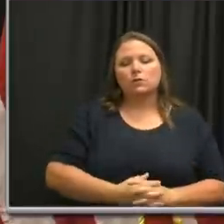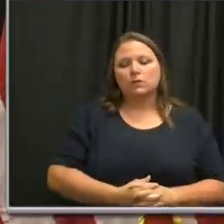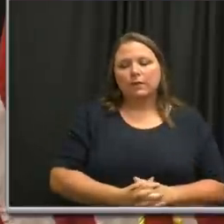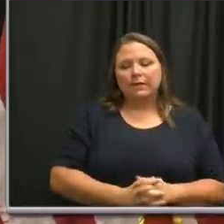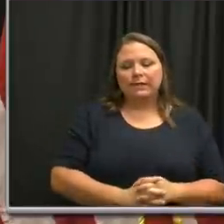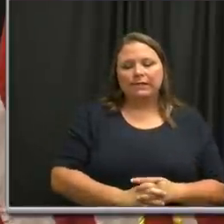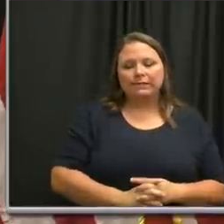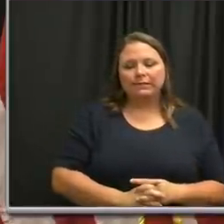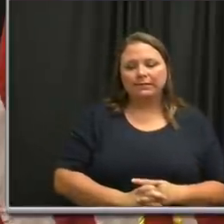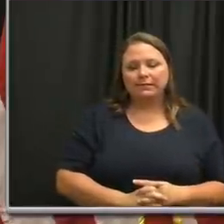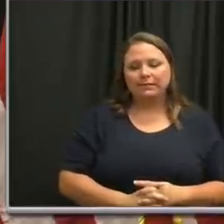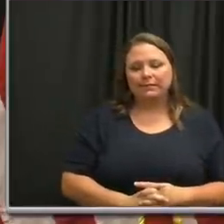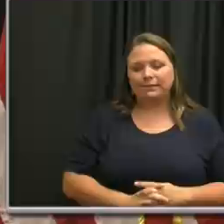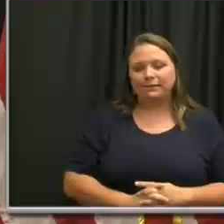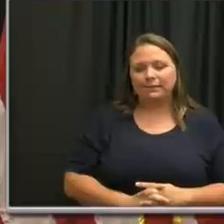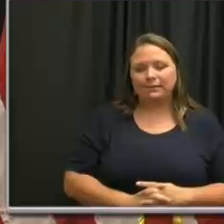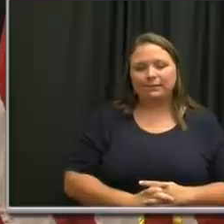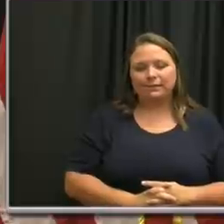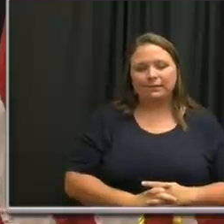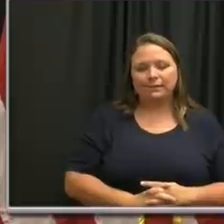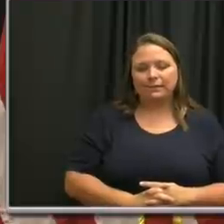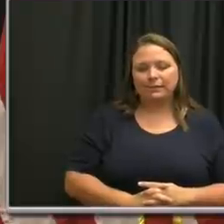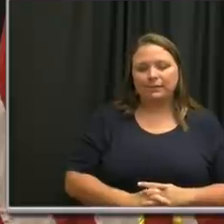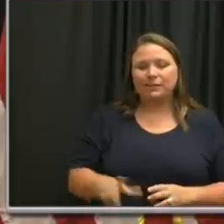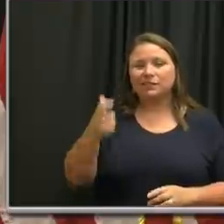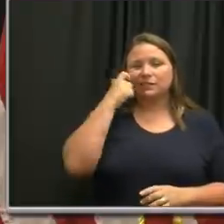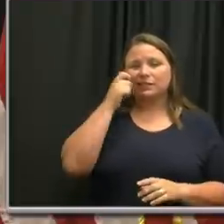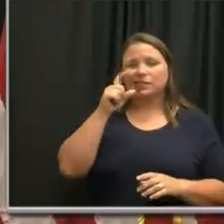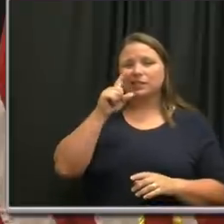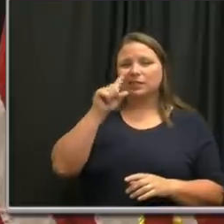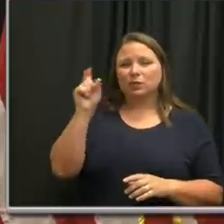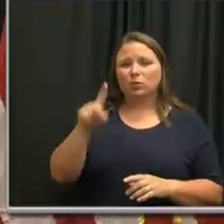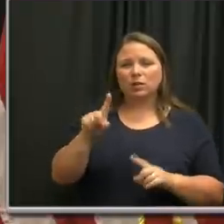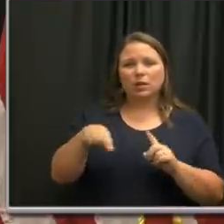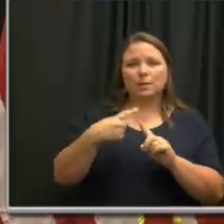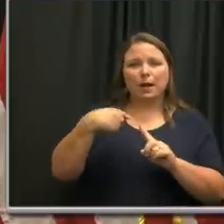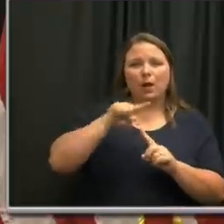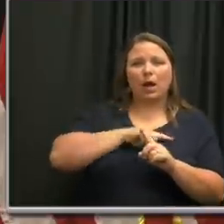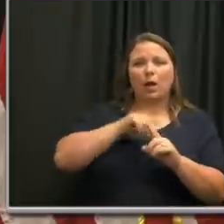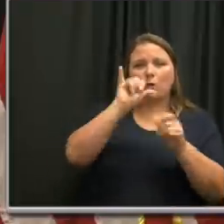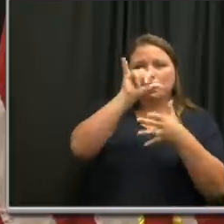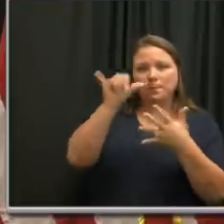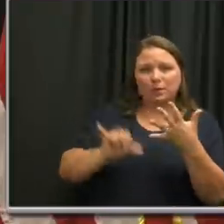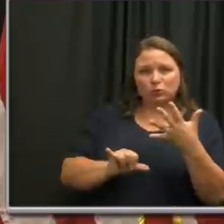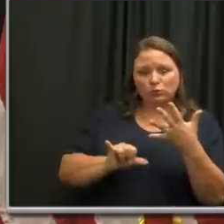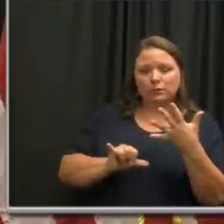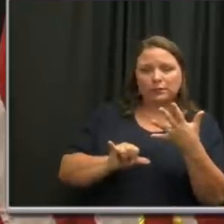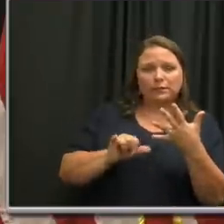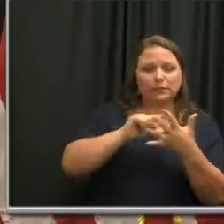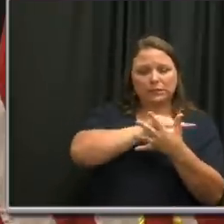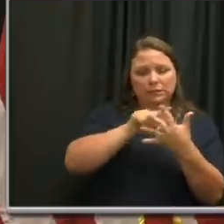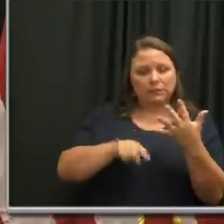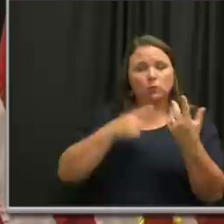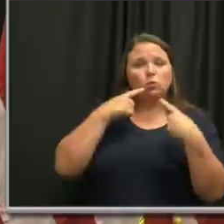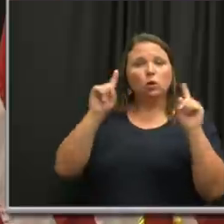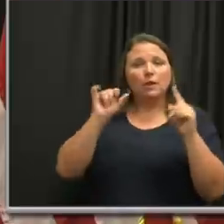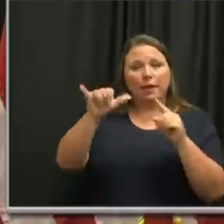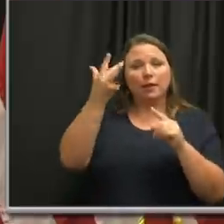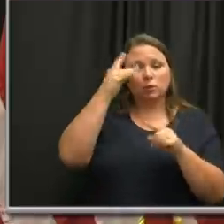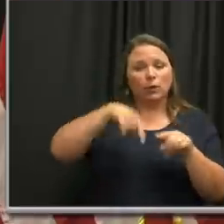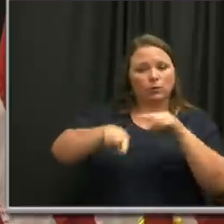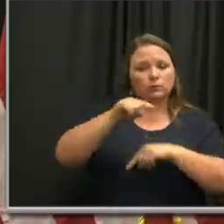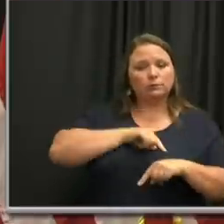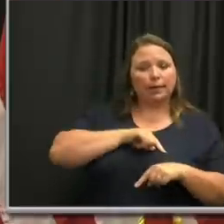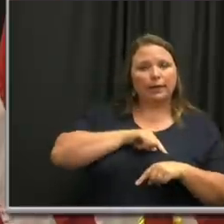uh, you know, uh, there was an earlier question about our metrics and our dashboard. I feel that our dashboard and our metrics worked. That's why we're here